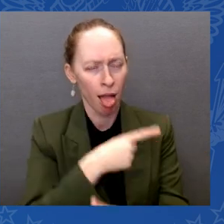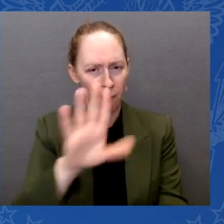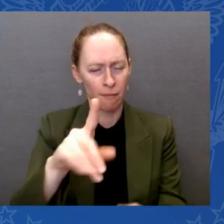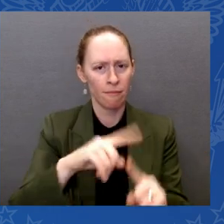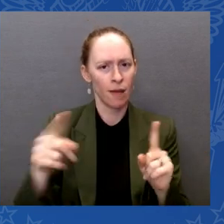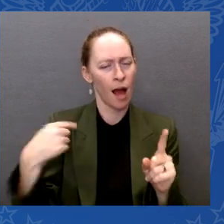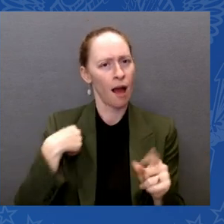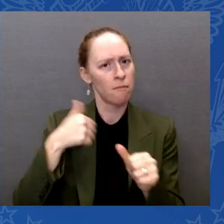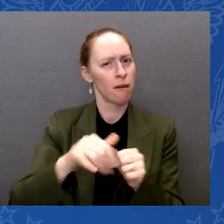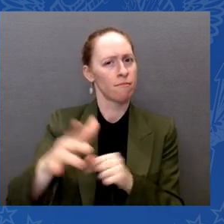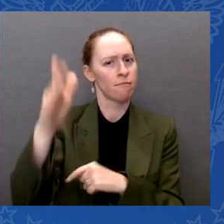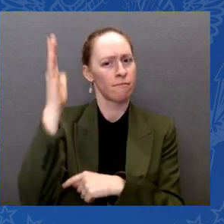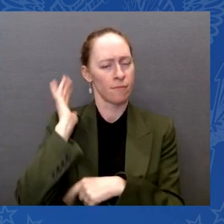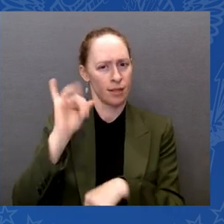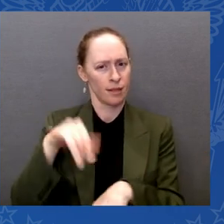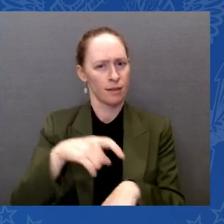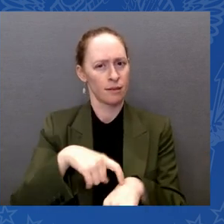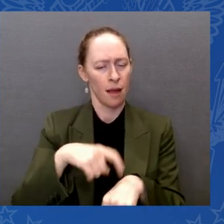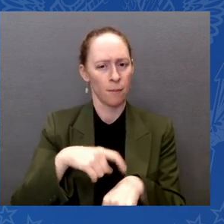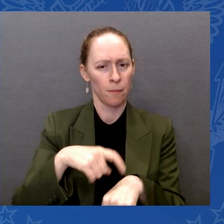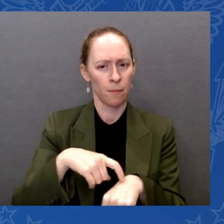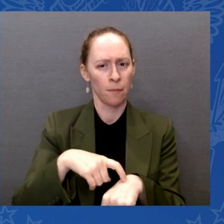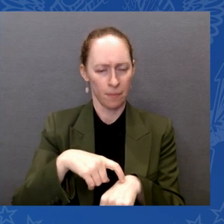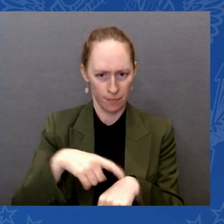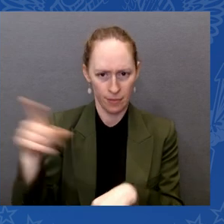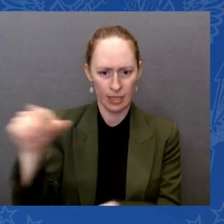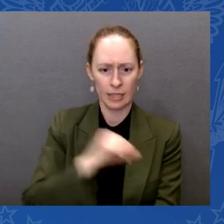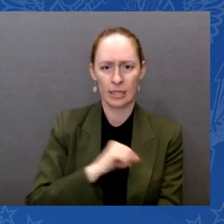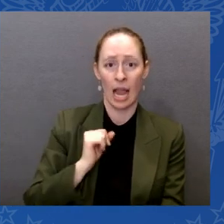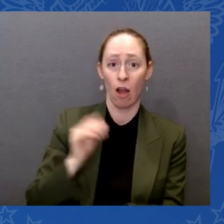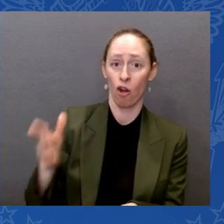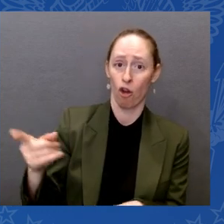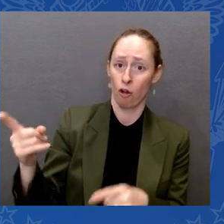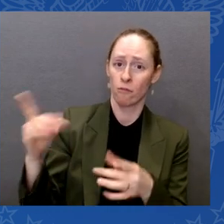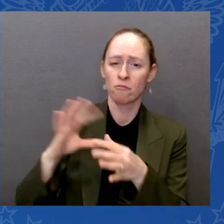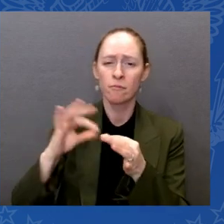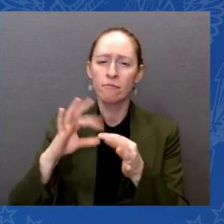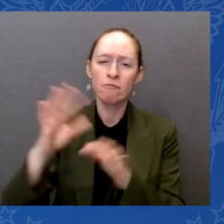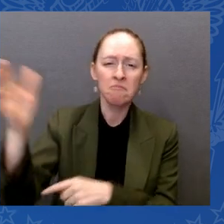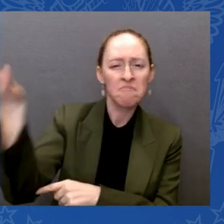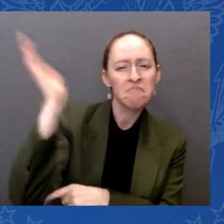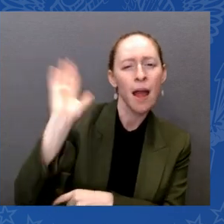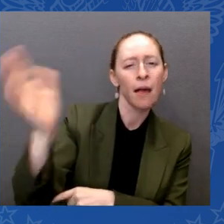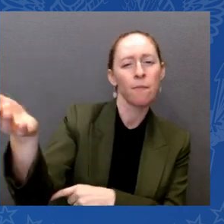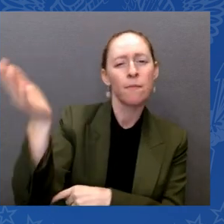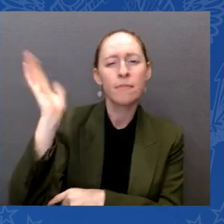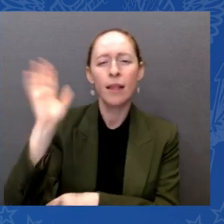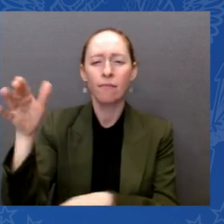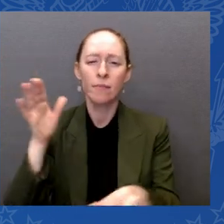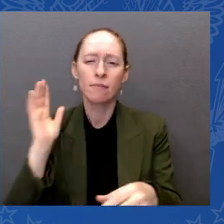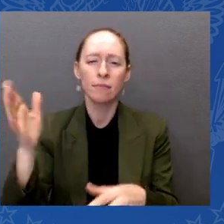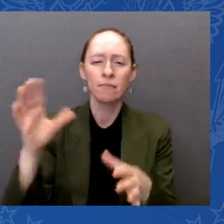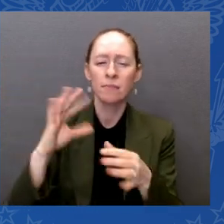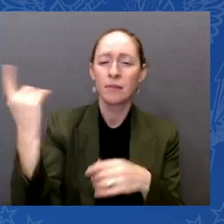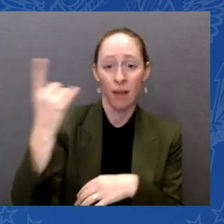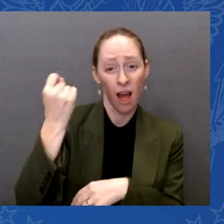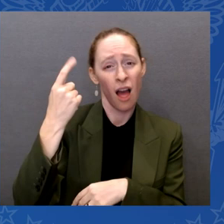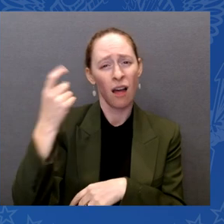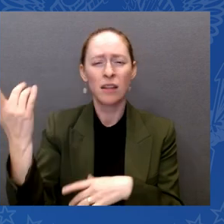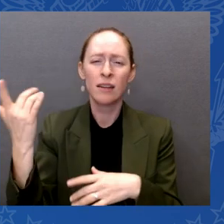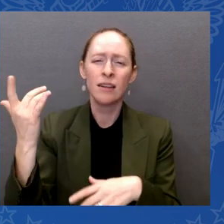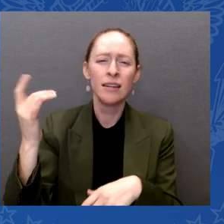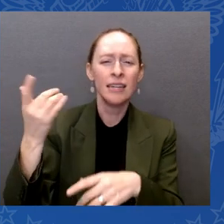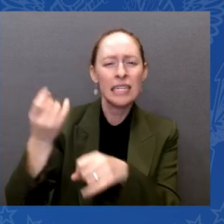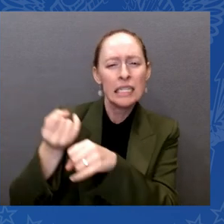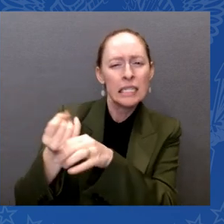floor of the Senate excoriating Bob Dole and Teddy Kennedy for a precursor for this legislation saying, Why should you confiscate my